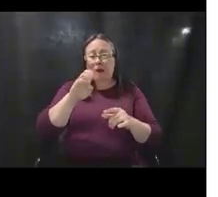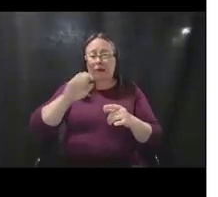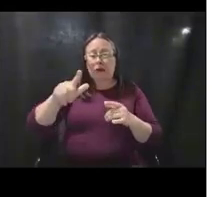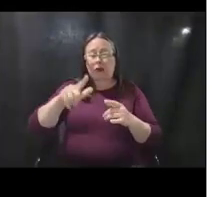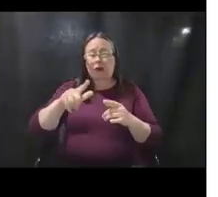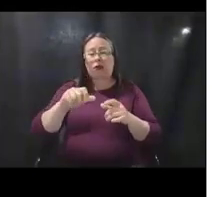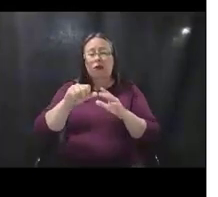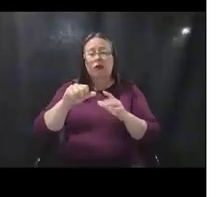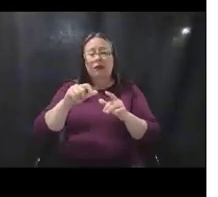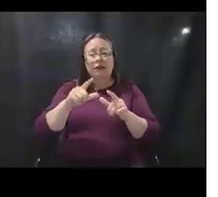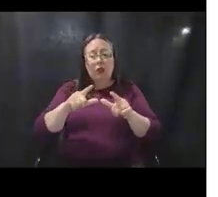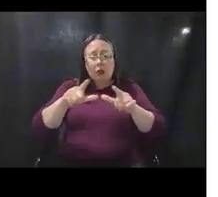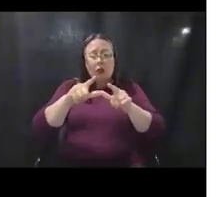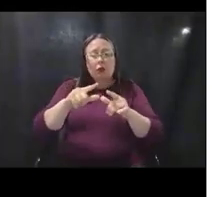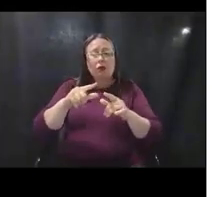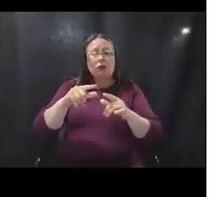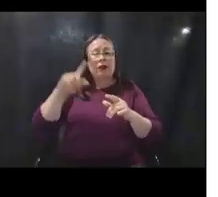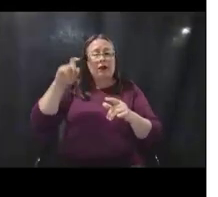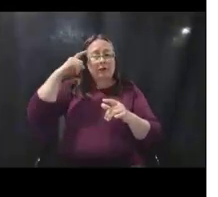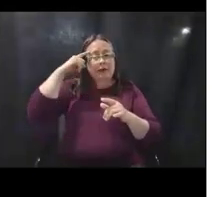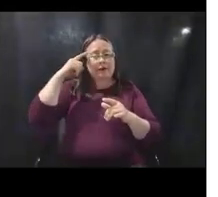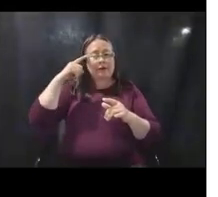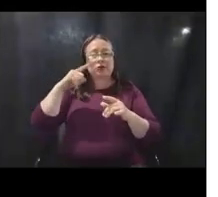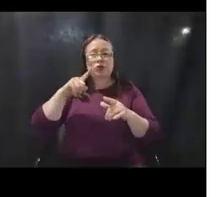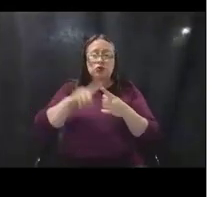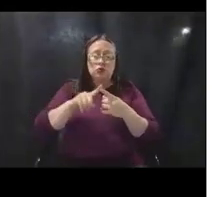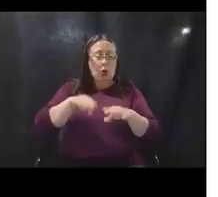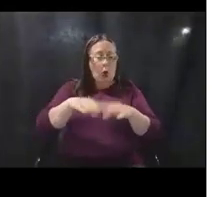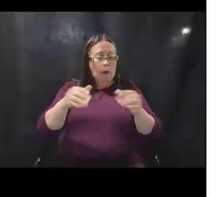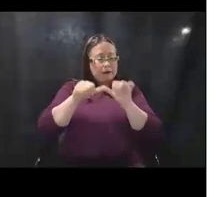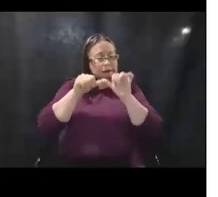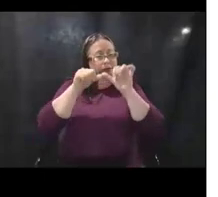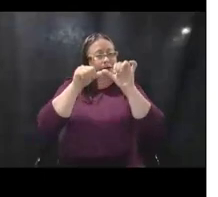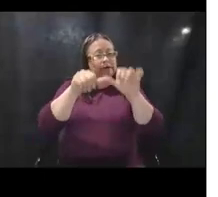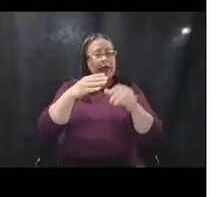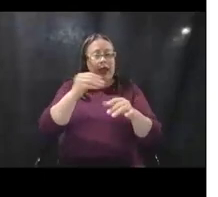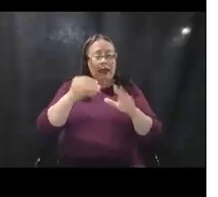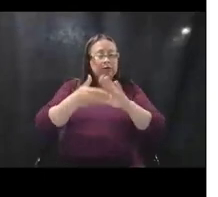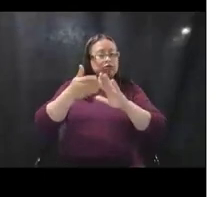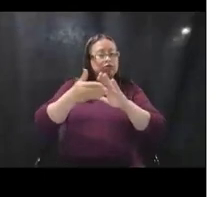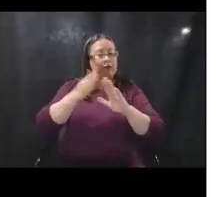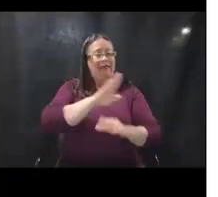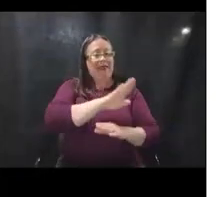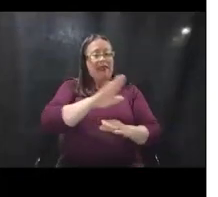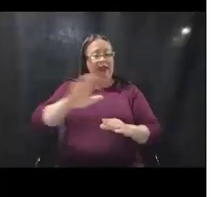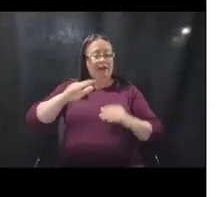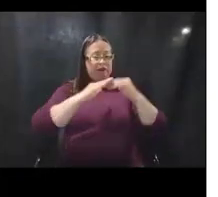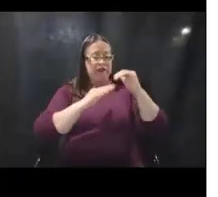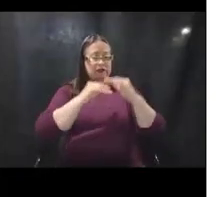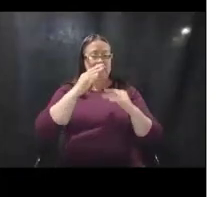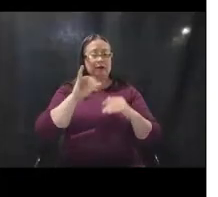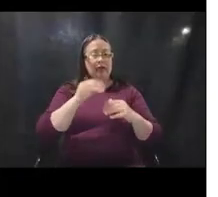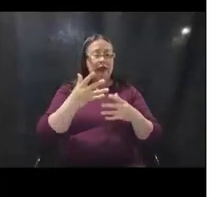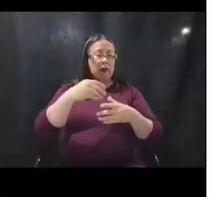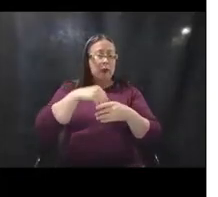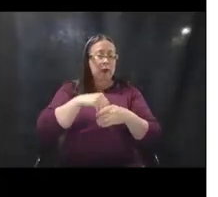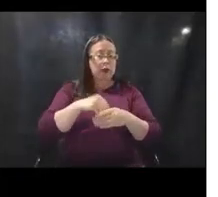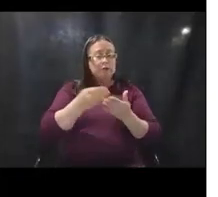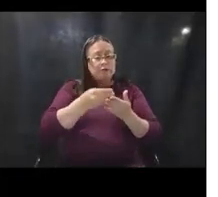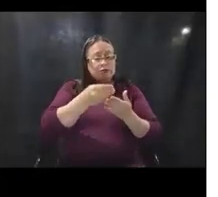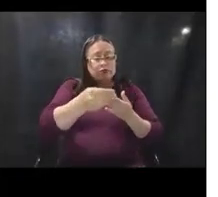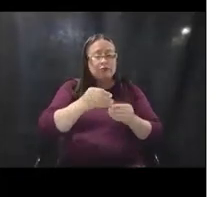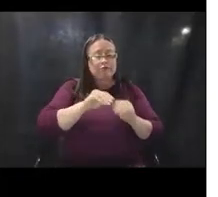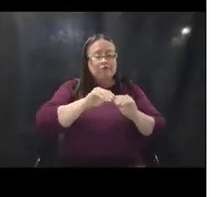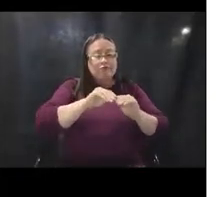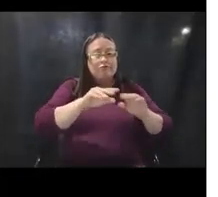for measures that they take in order to safely open and then continuing and operating their facility. And so those would include purchase and